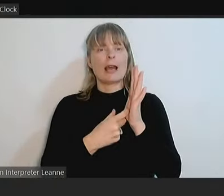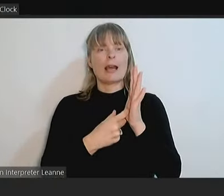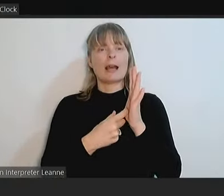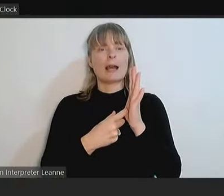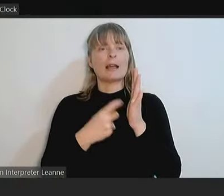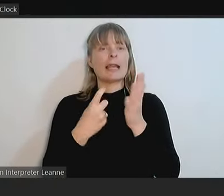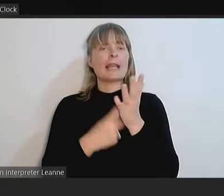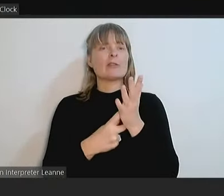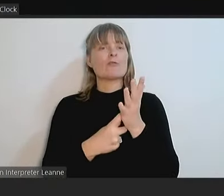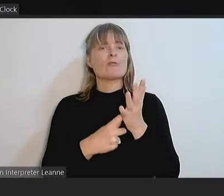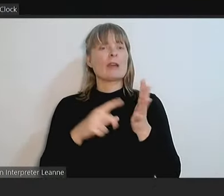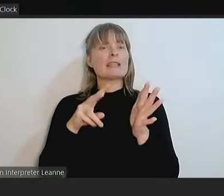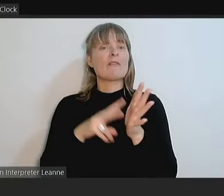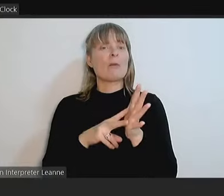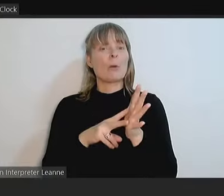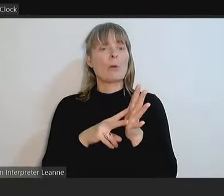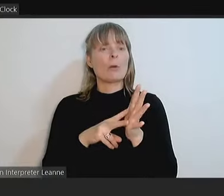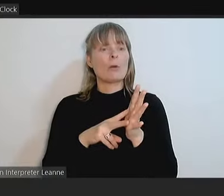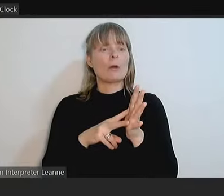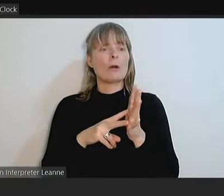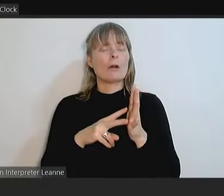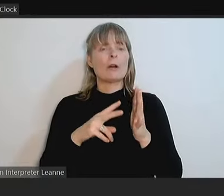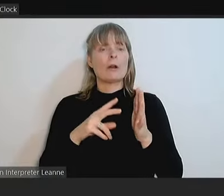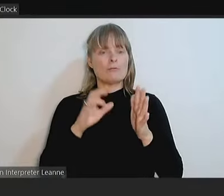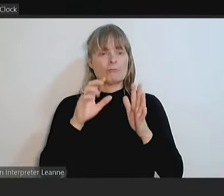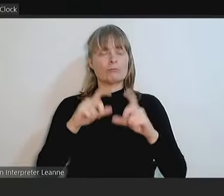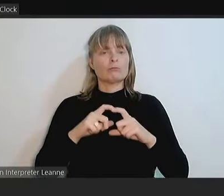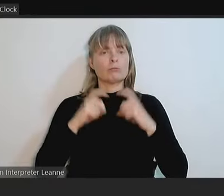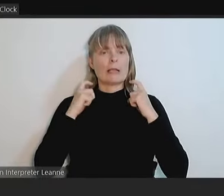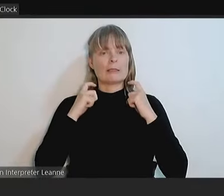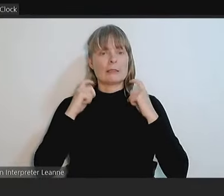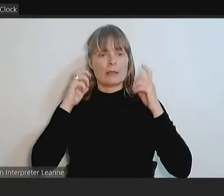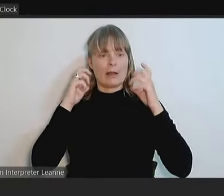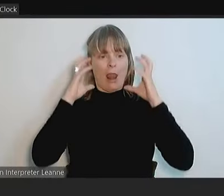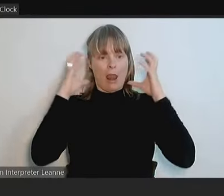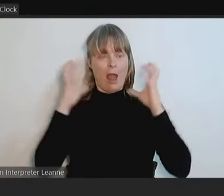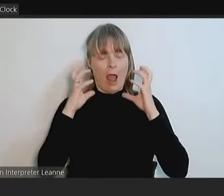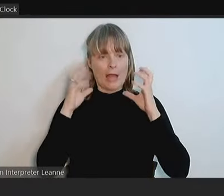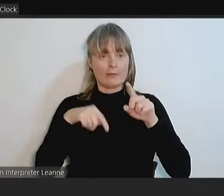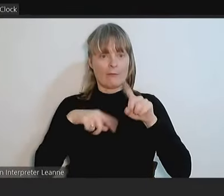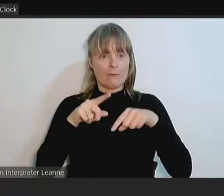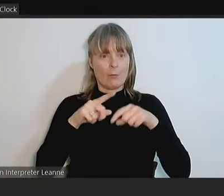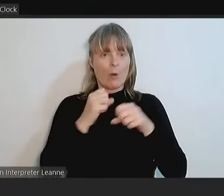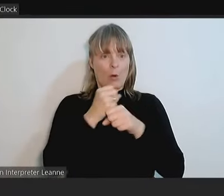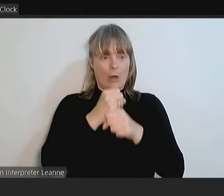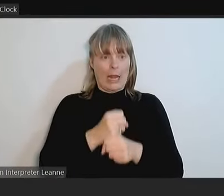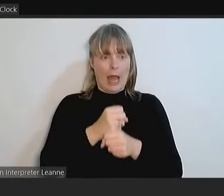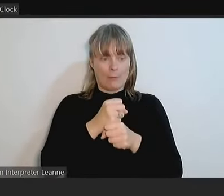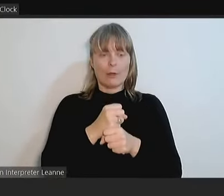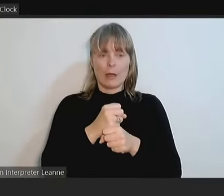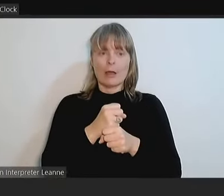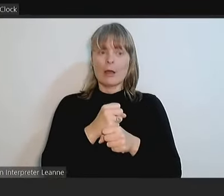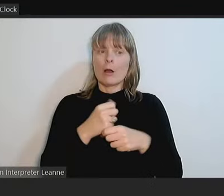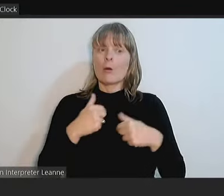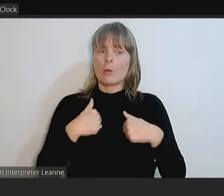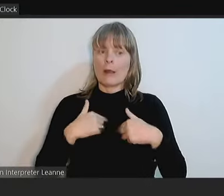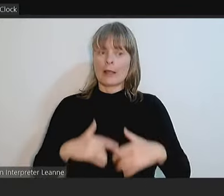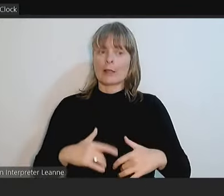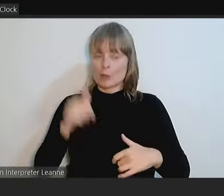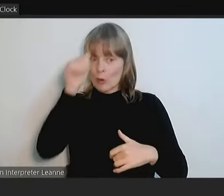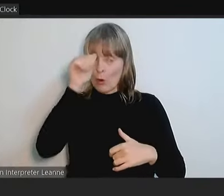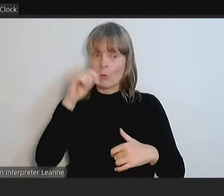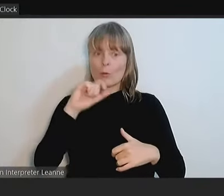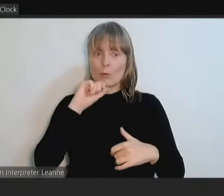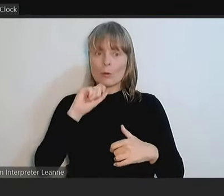We at Preston Lions Football Club acknowledge that the design, scope and delivery of the project will provide safer environment for